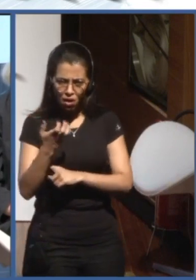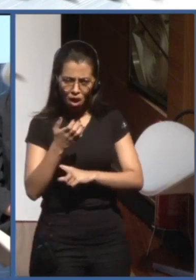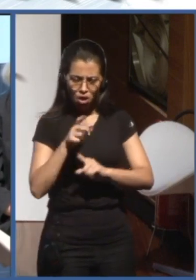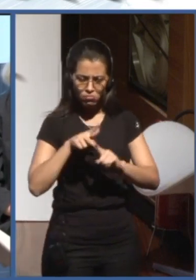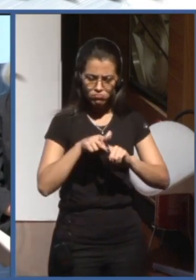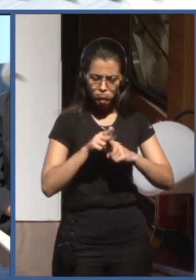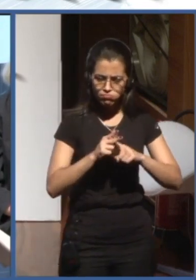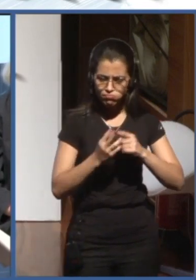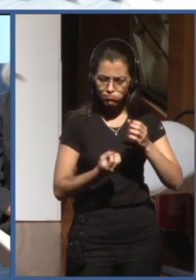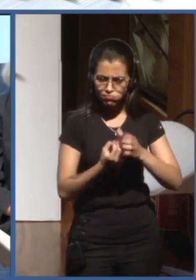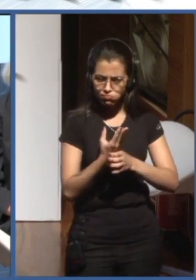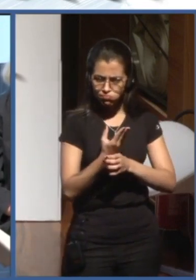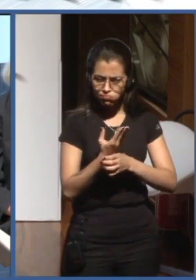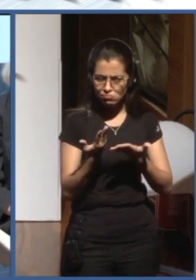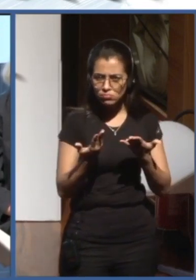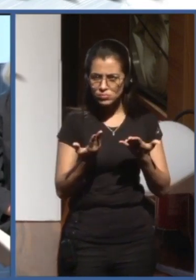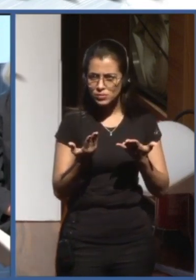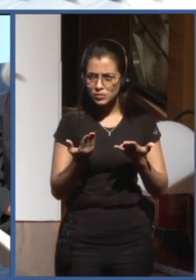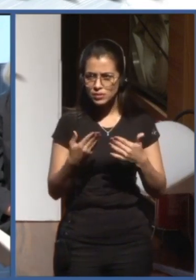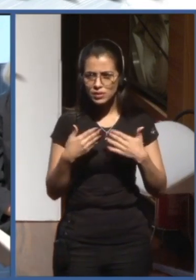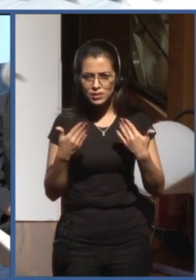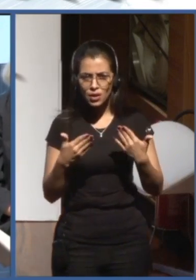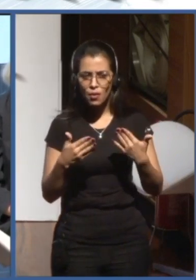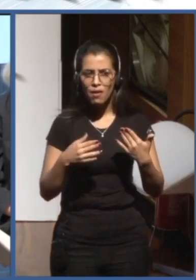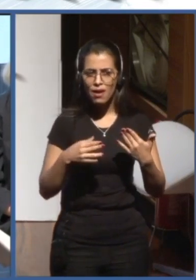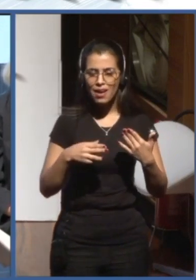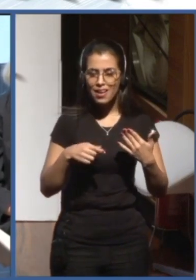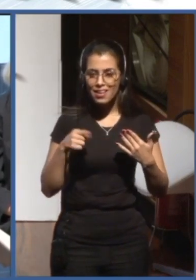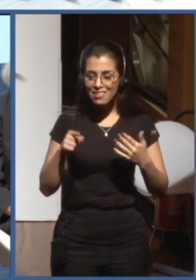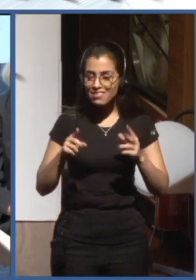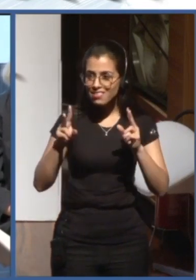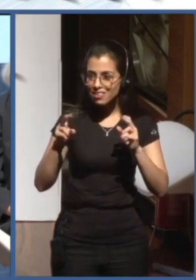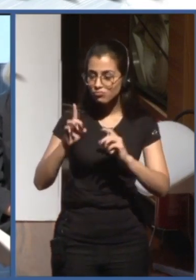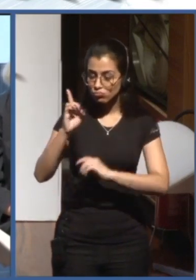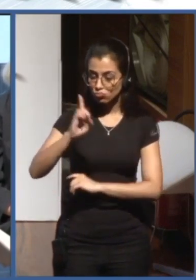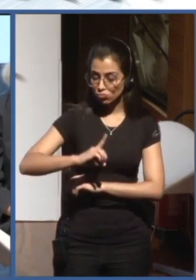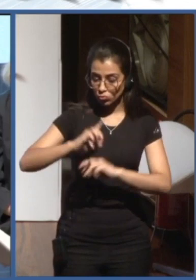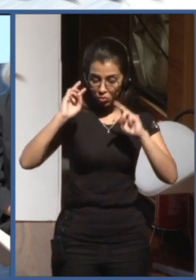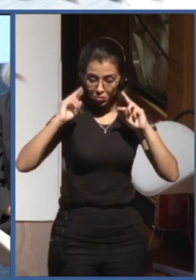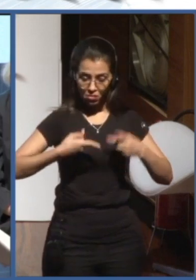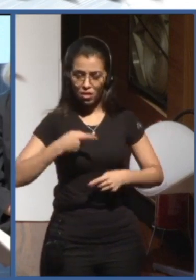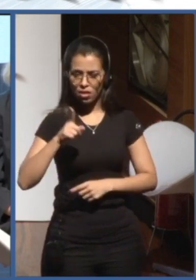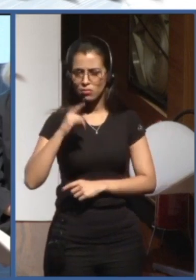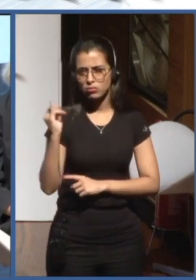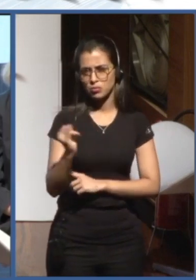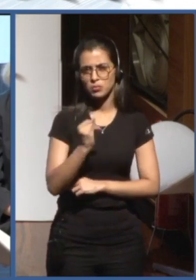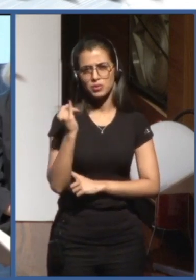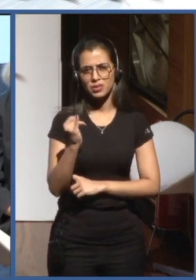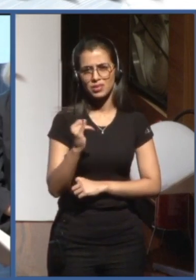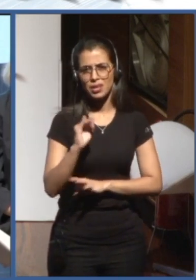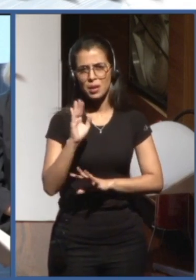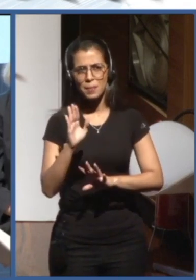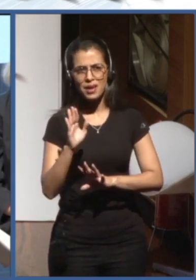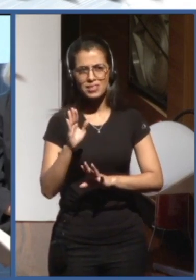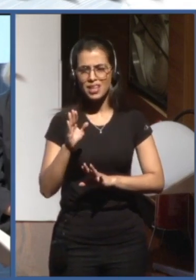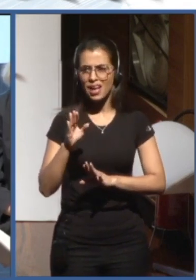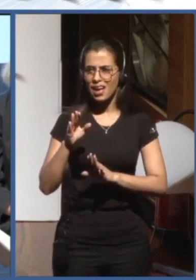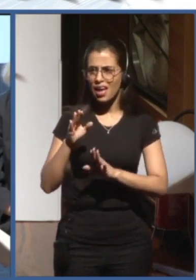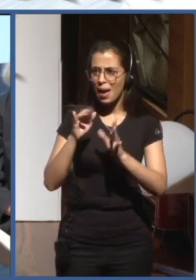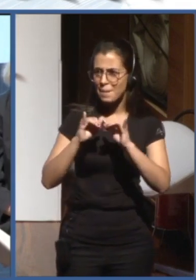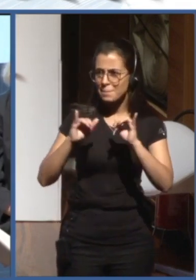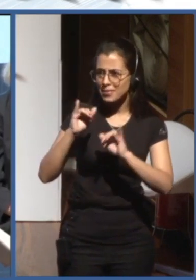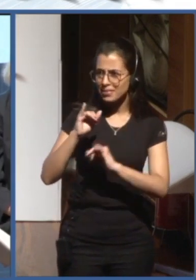saying human rights oh wow wow okay this is just you and you know flagship what we so I think the message that we are using with this